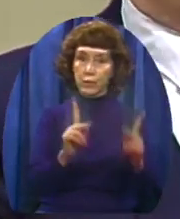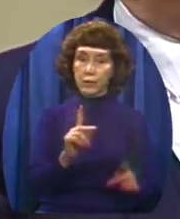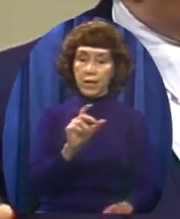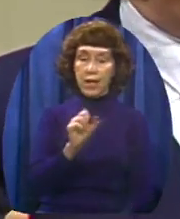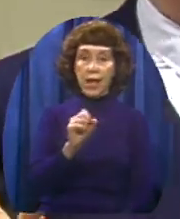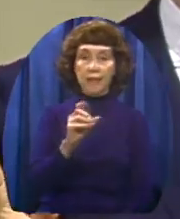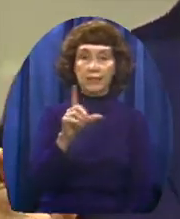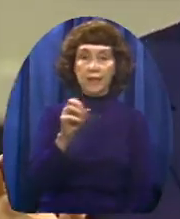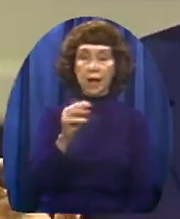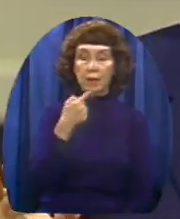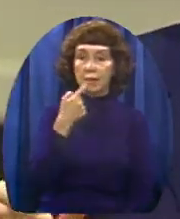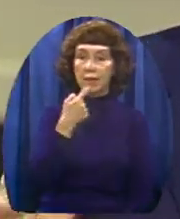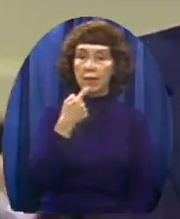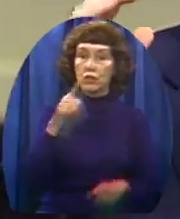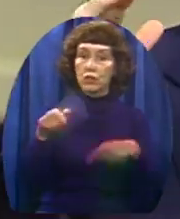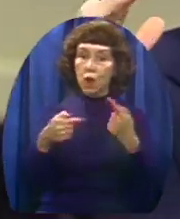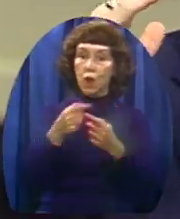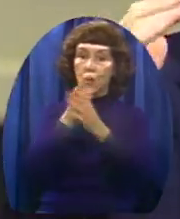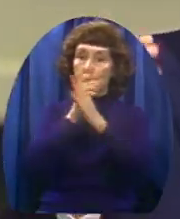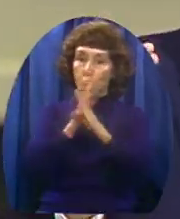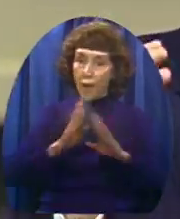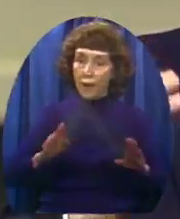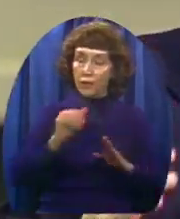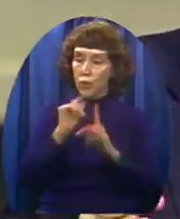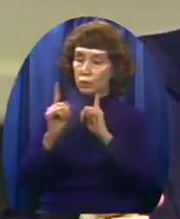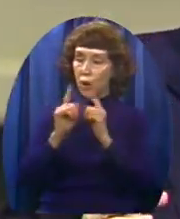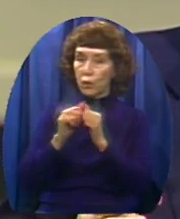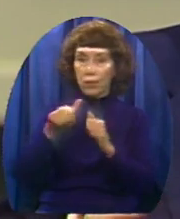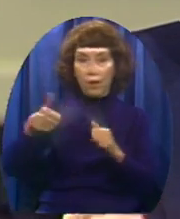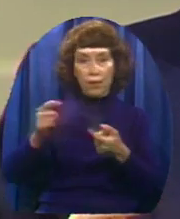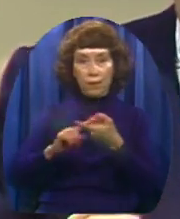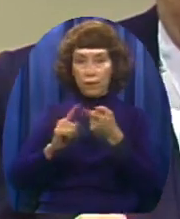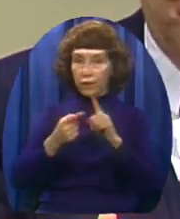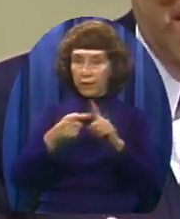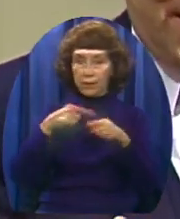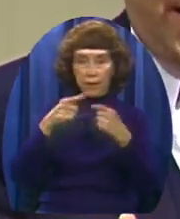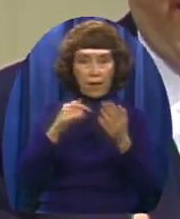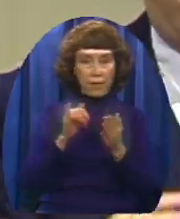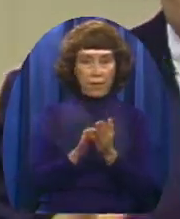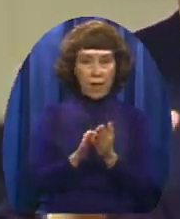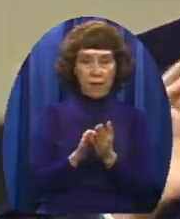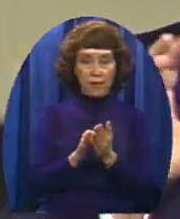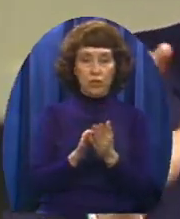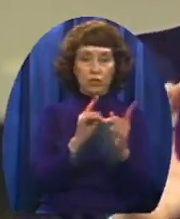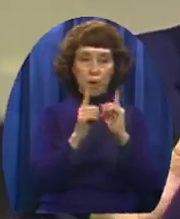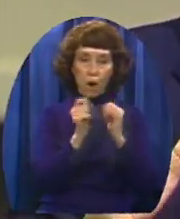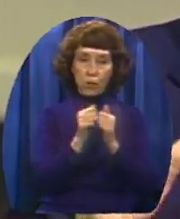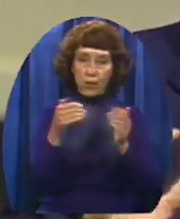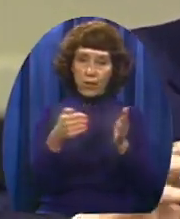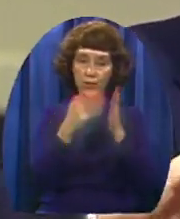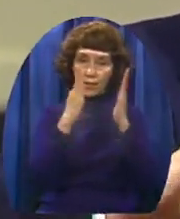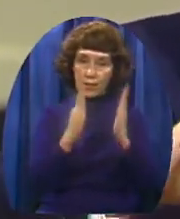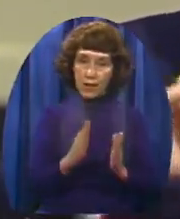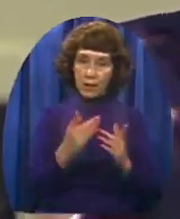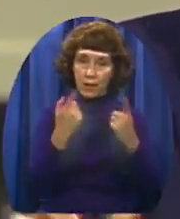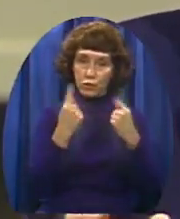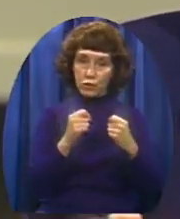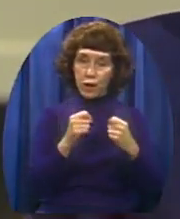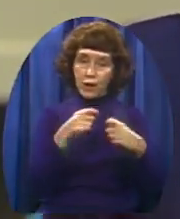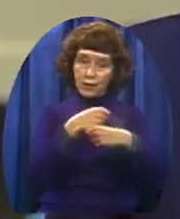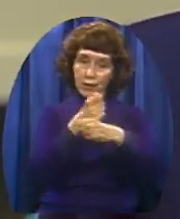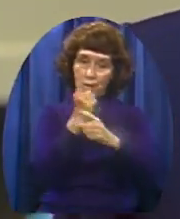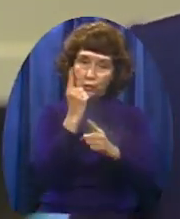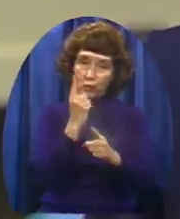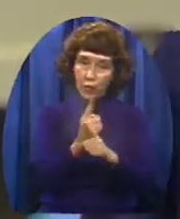discuss it with other friends And share that with that neighbor And try to debate the cause and correct